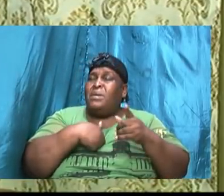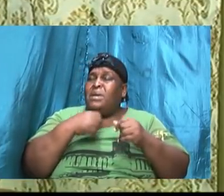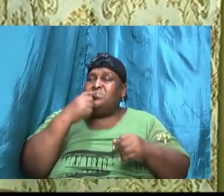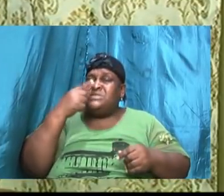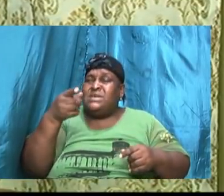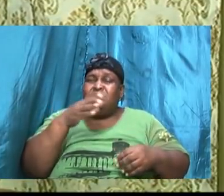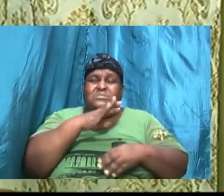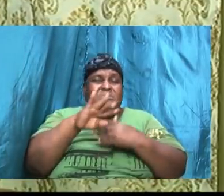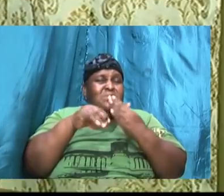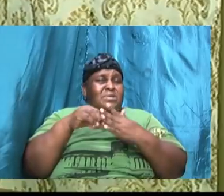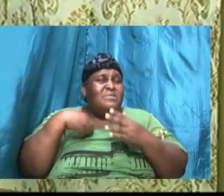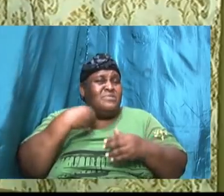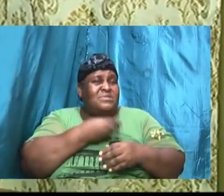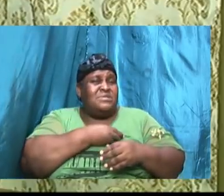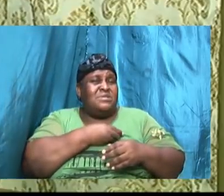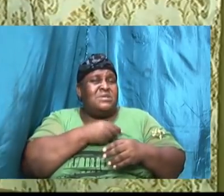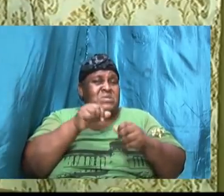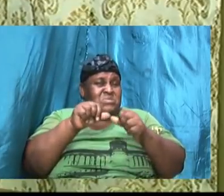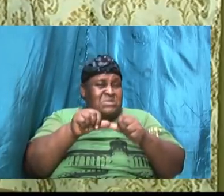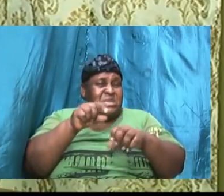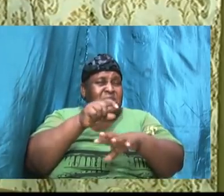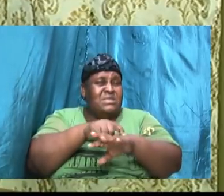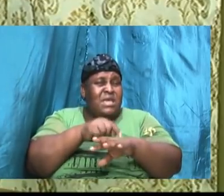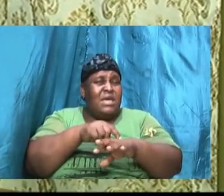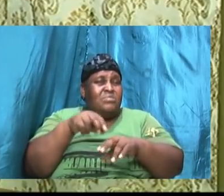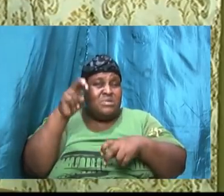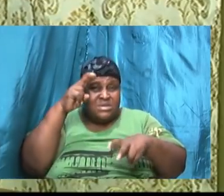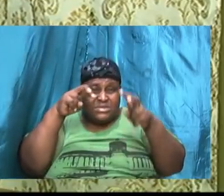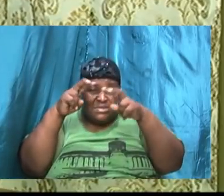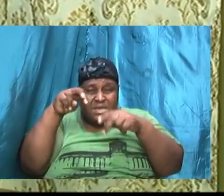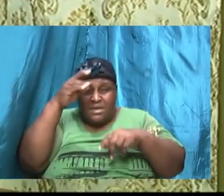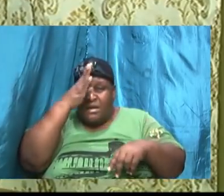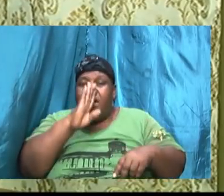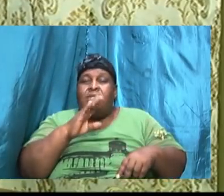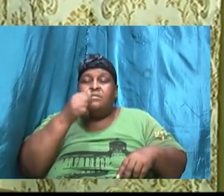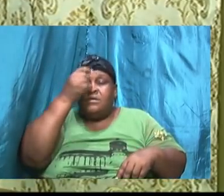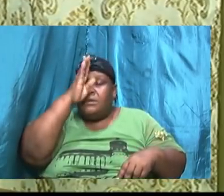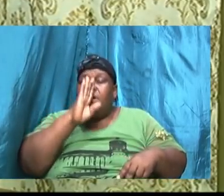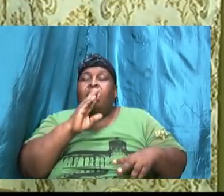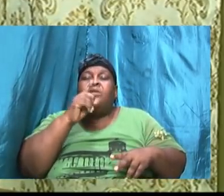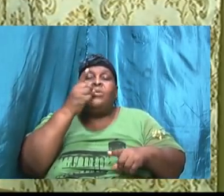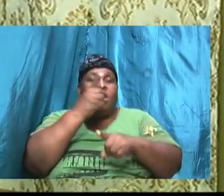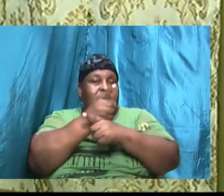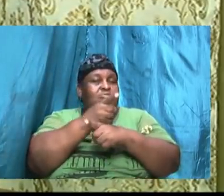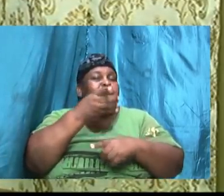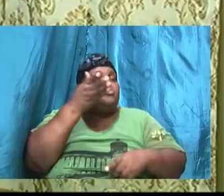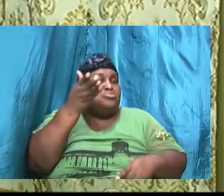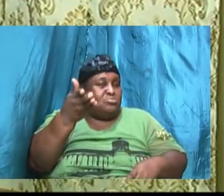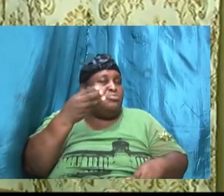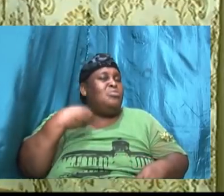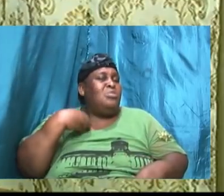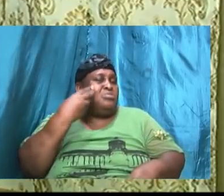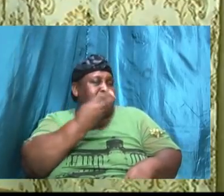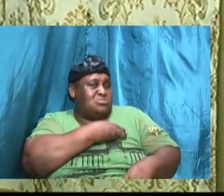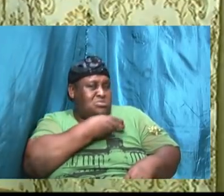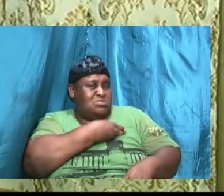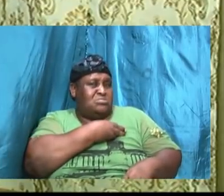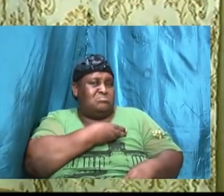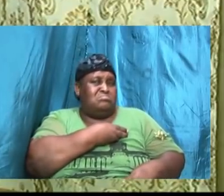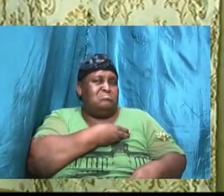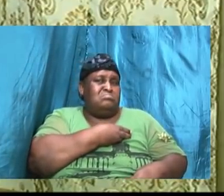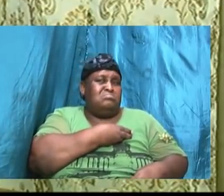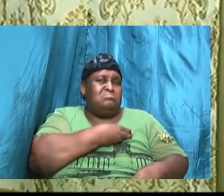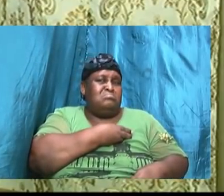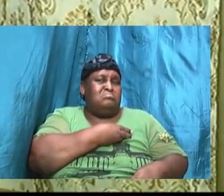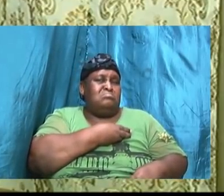God with answer David in multiple inquiry of the Lord revealed that he was a man of